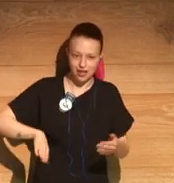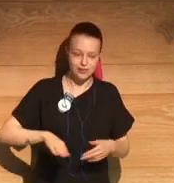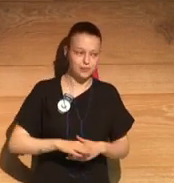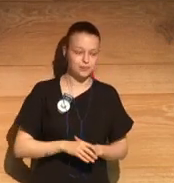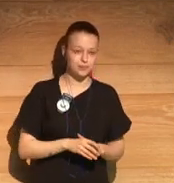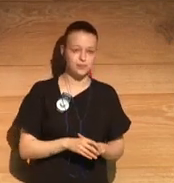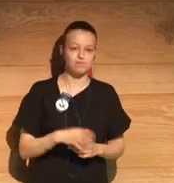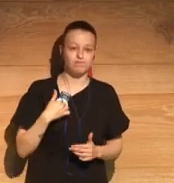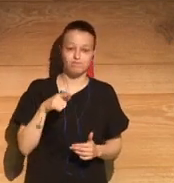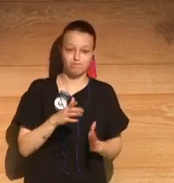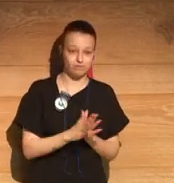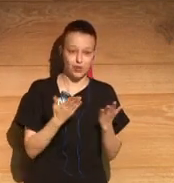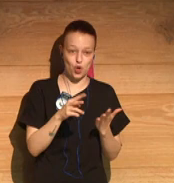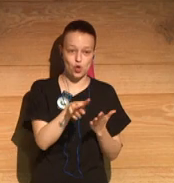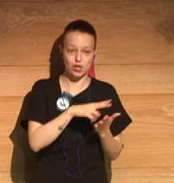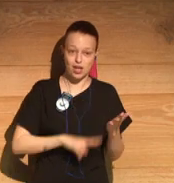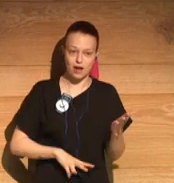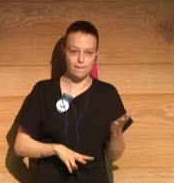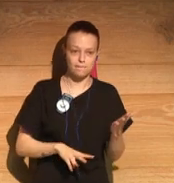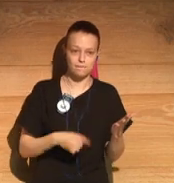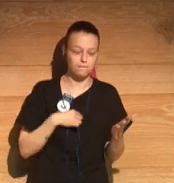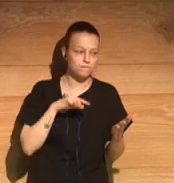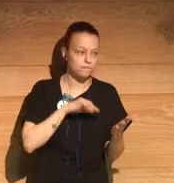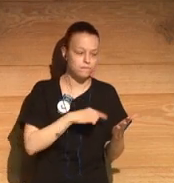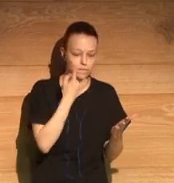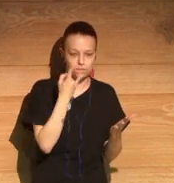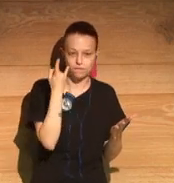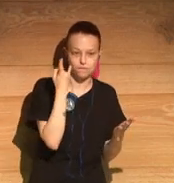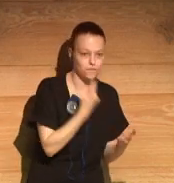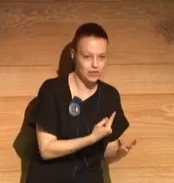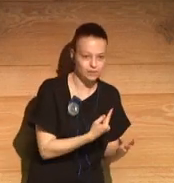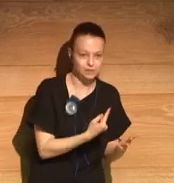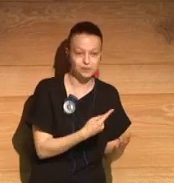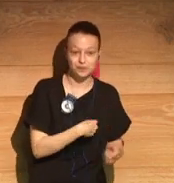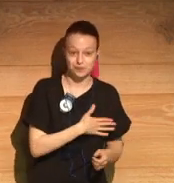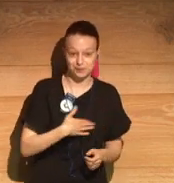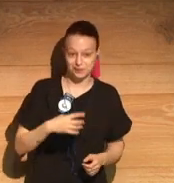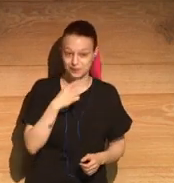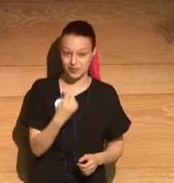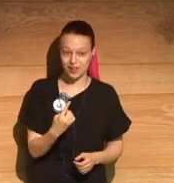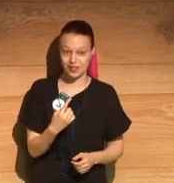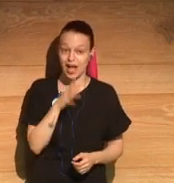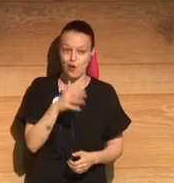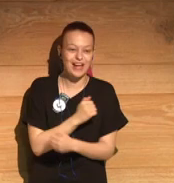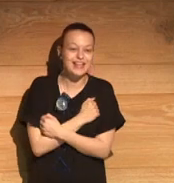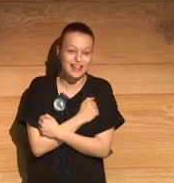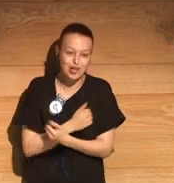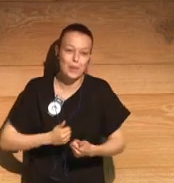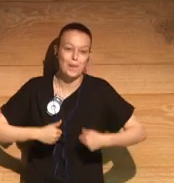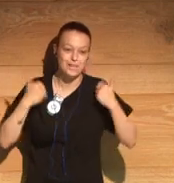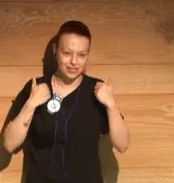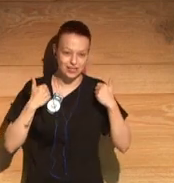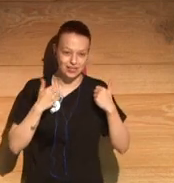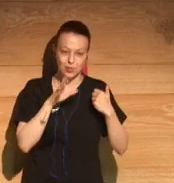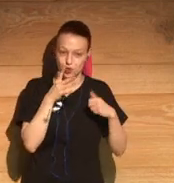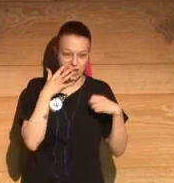and I read this novel with absolute devotion, I have to say, that I love you more having